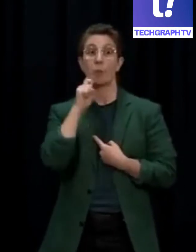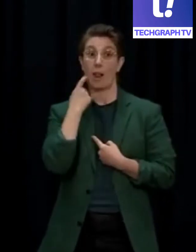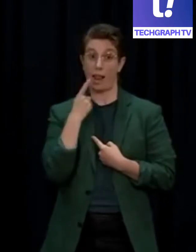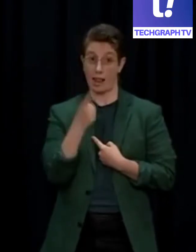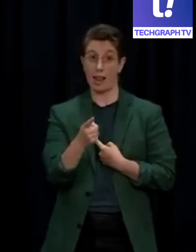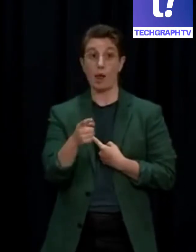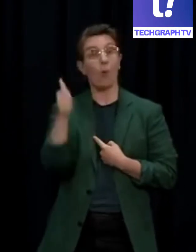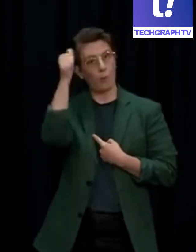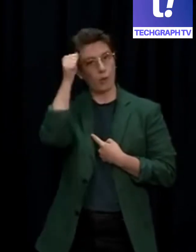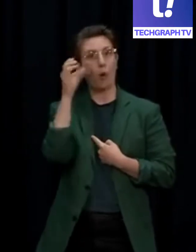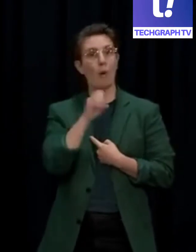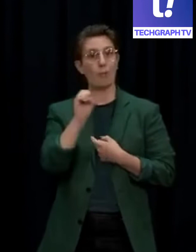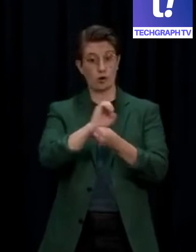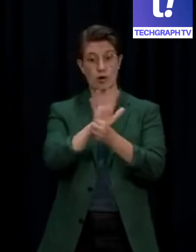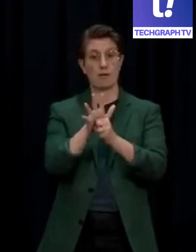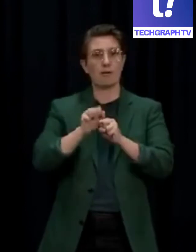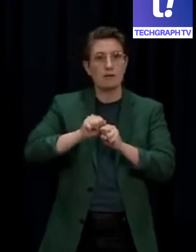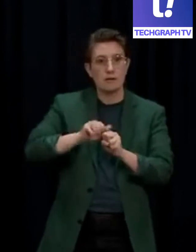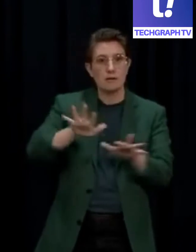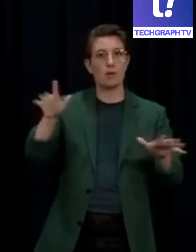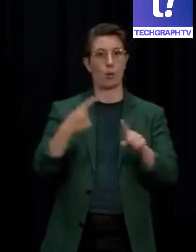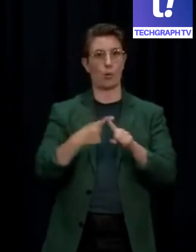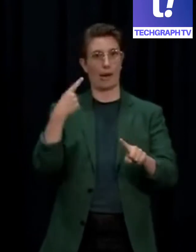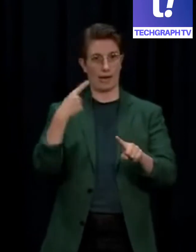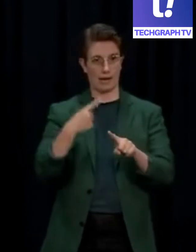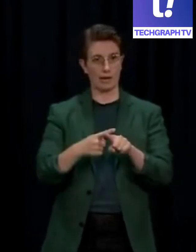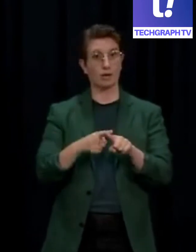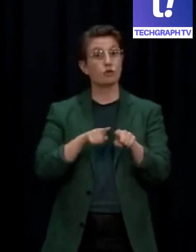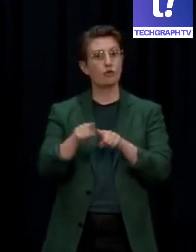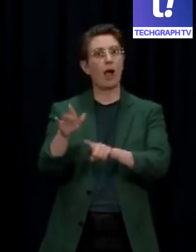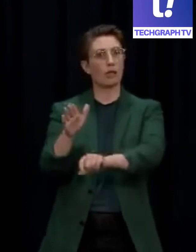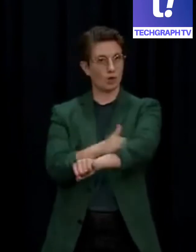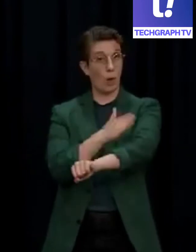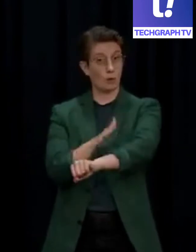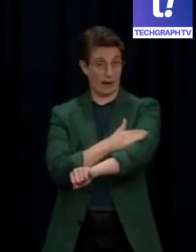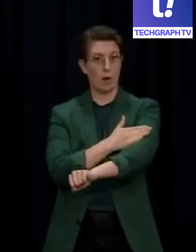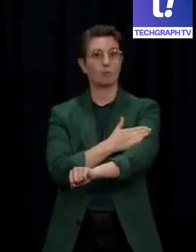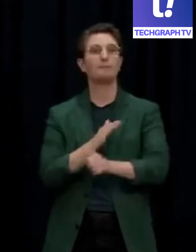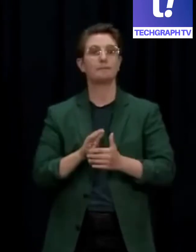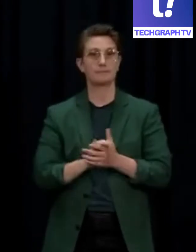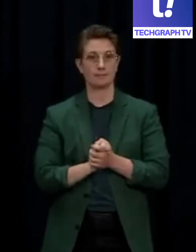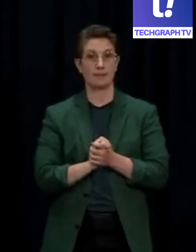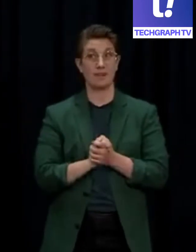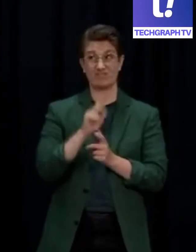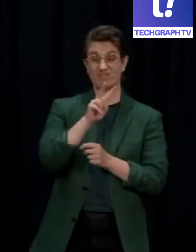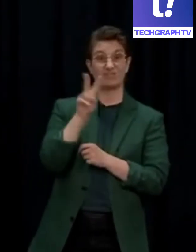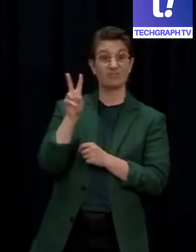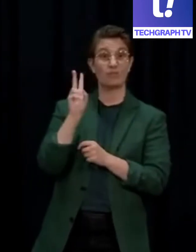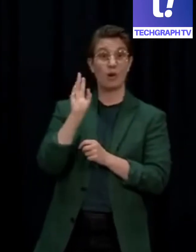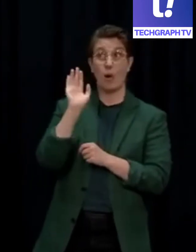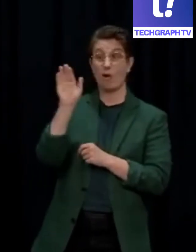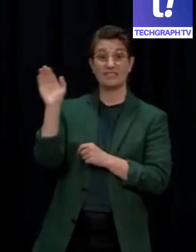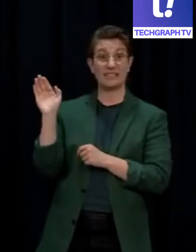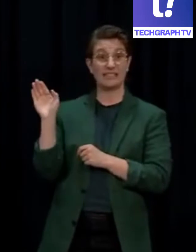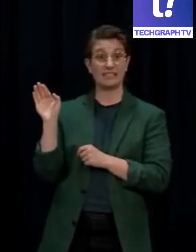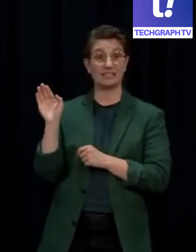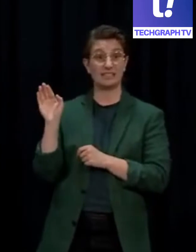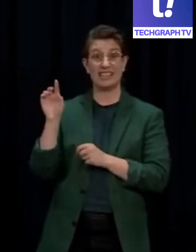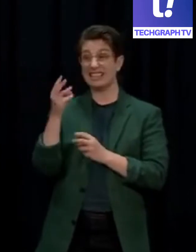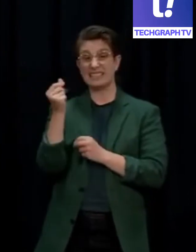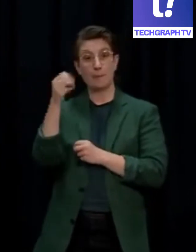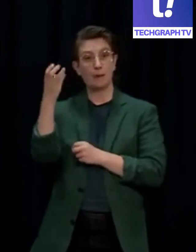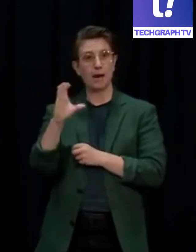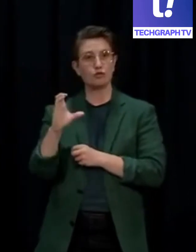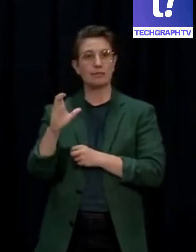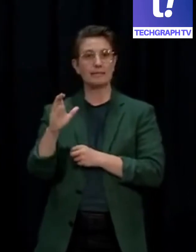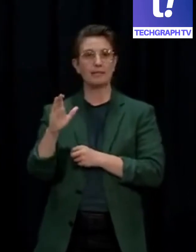Our goal at Red is to slow the spread of the virus. Again, the evidence from overseas is that those places that were slow to act have had